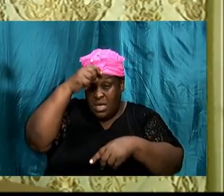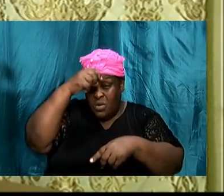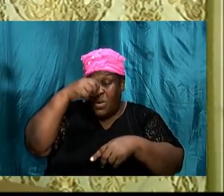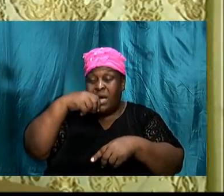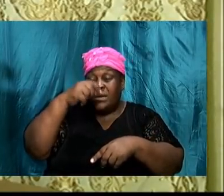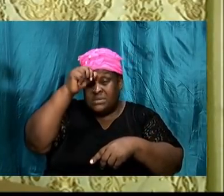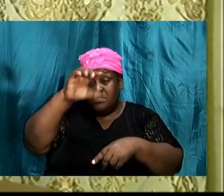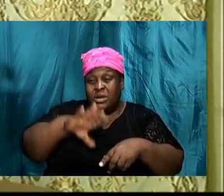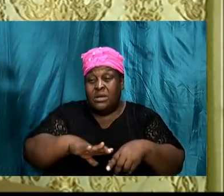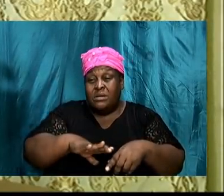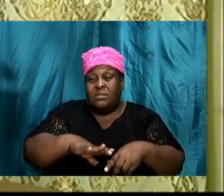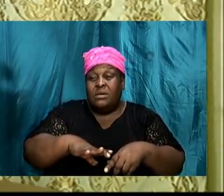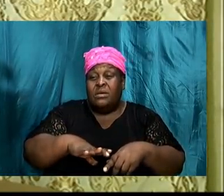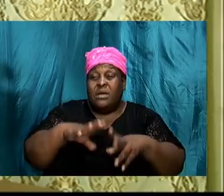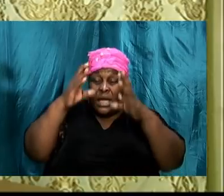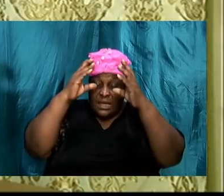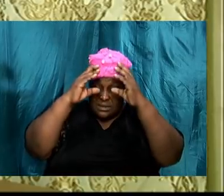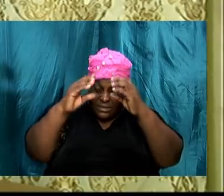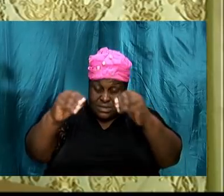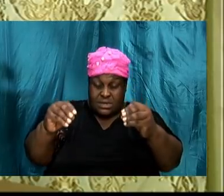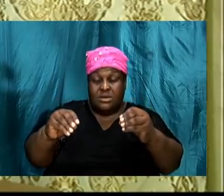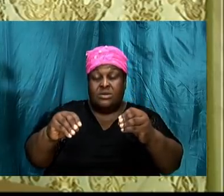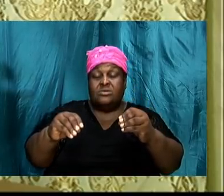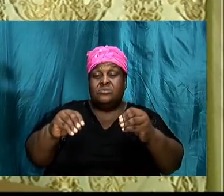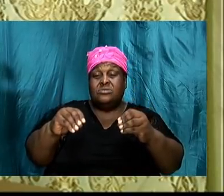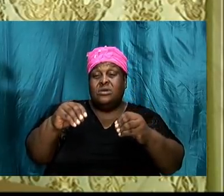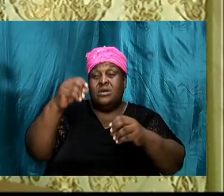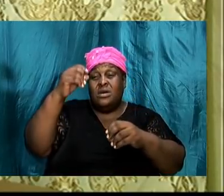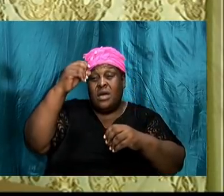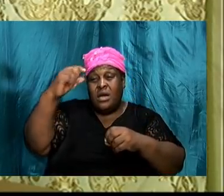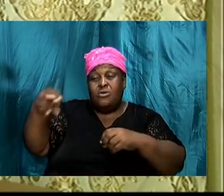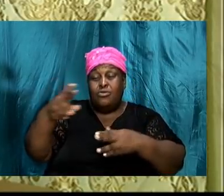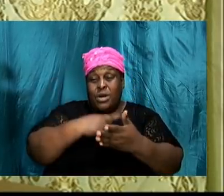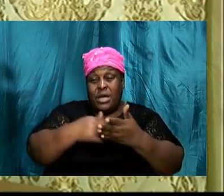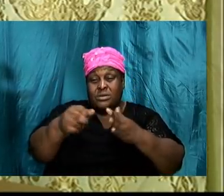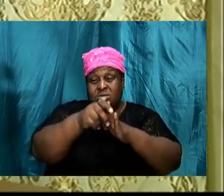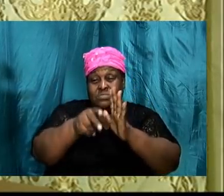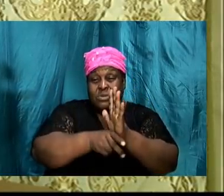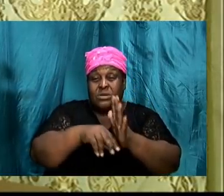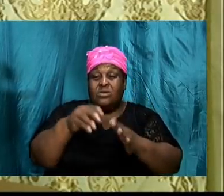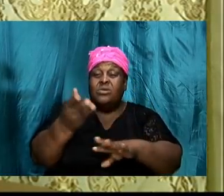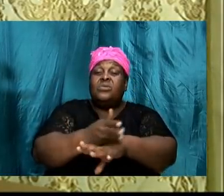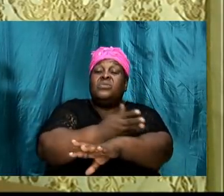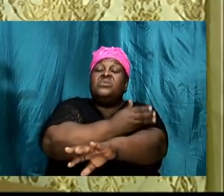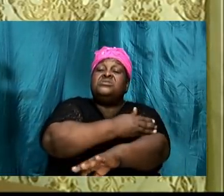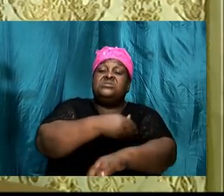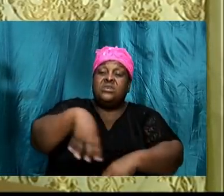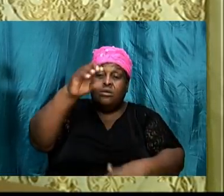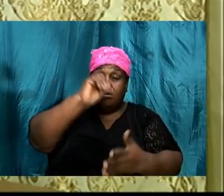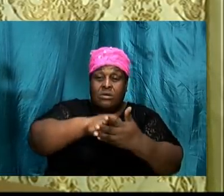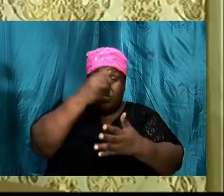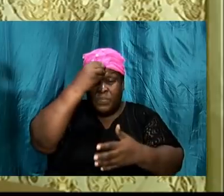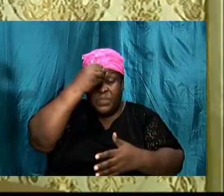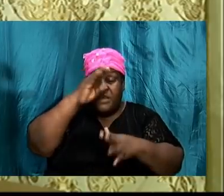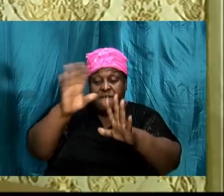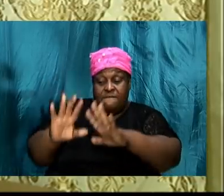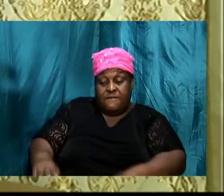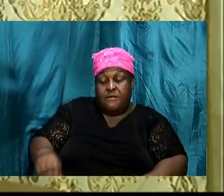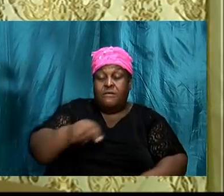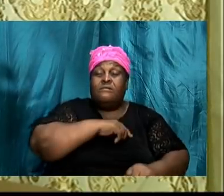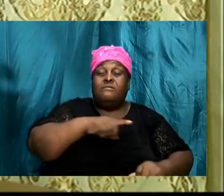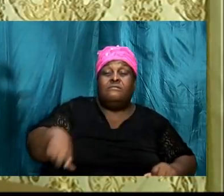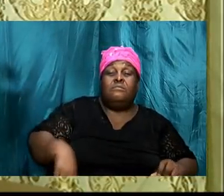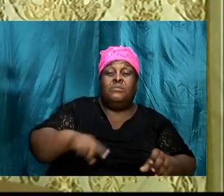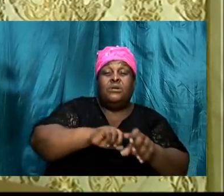righteous man, and he will increase in his learning. The fear of the Lord is the beginning of wisdom,